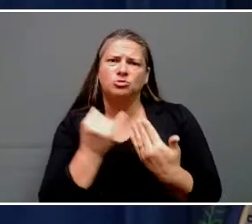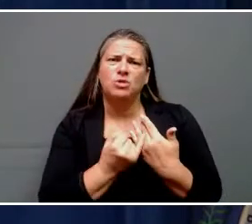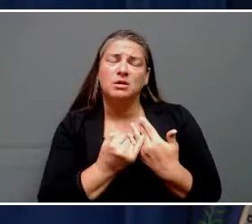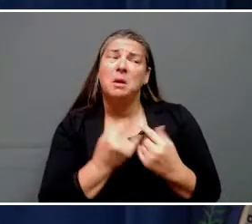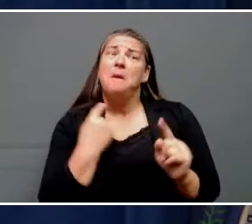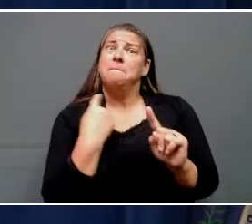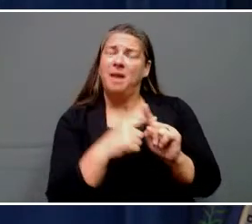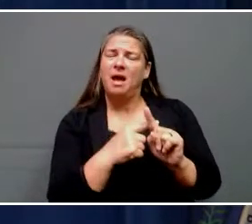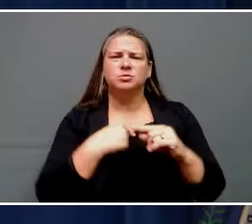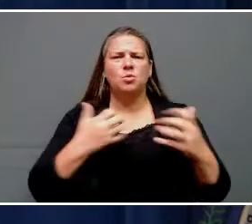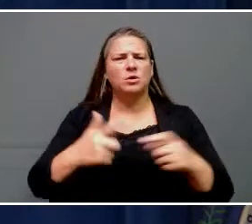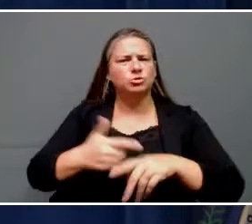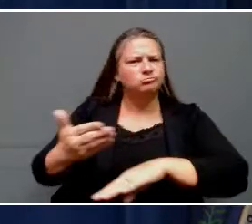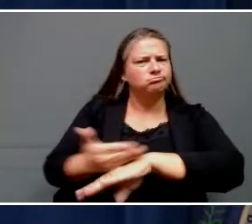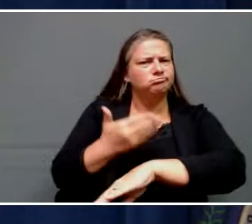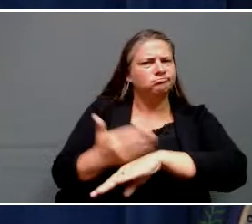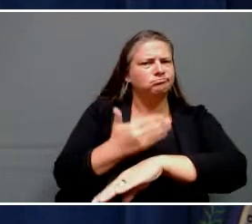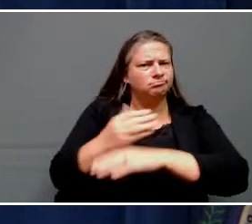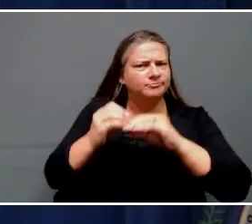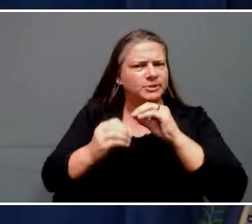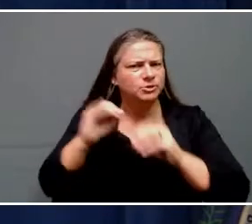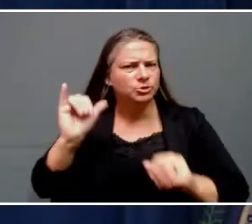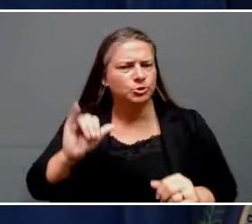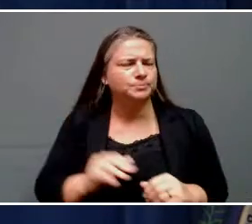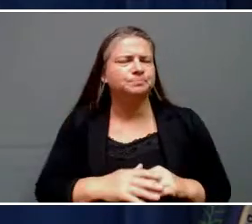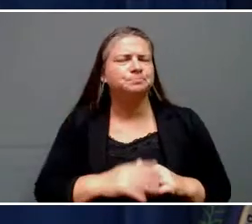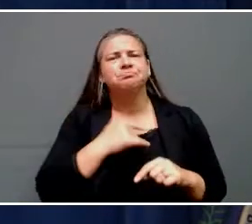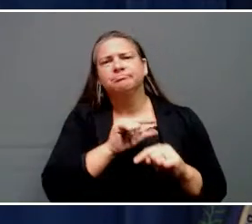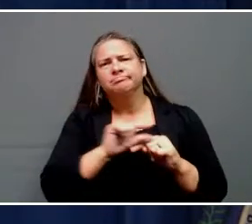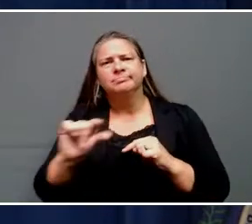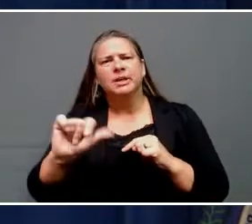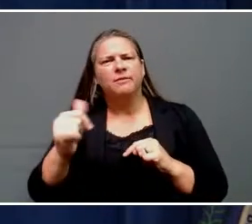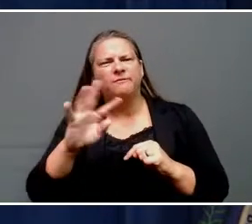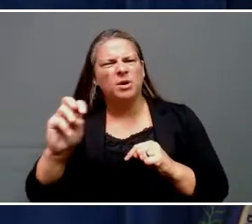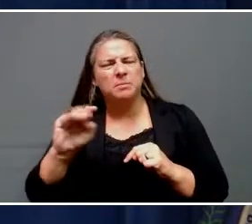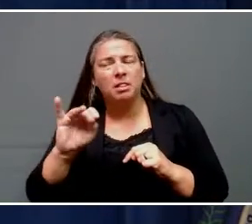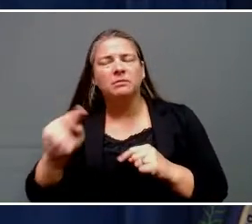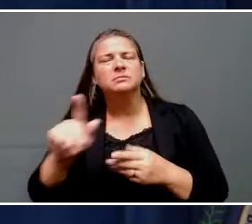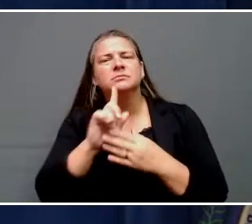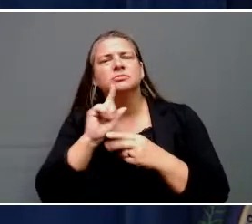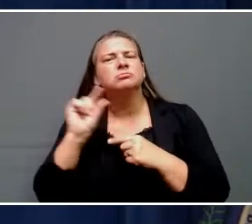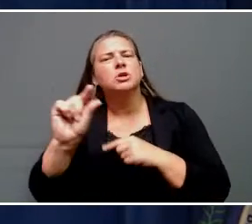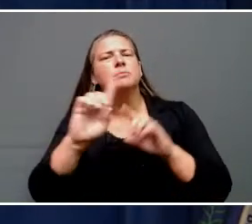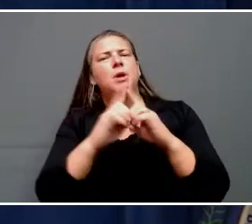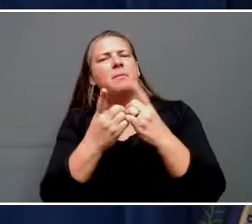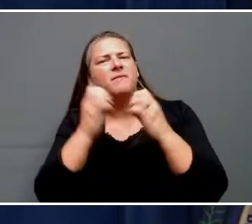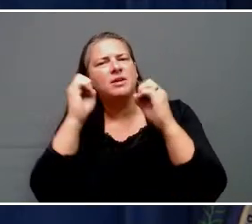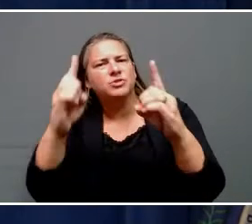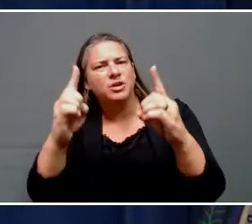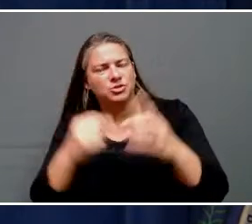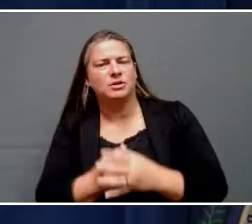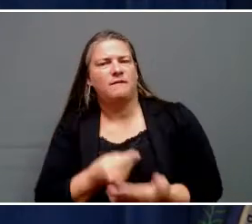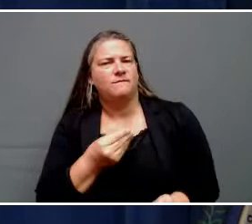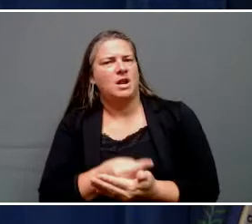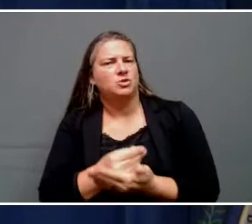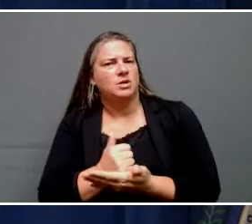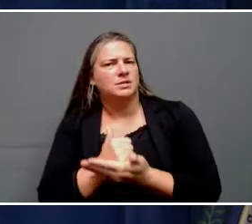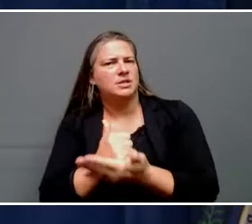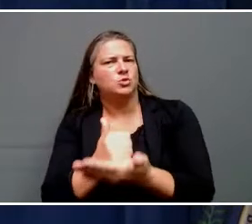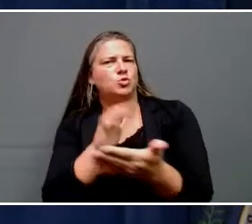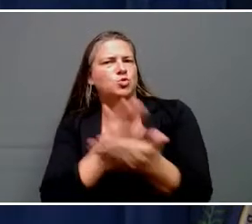these repairs. Third, $40 million will be provided to the Department of Education for financial assistance to school districts.